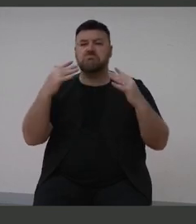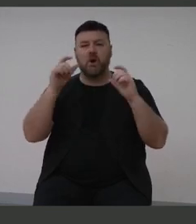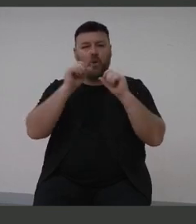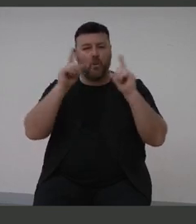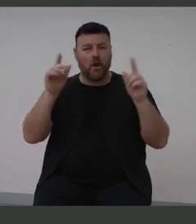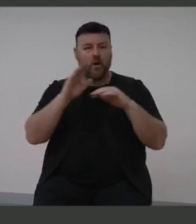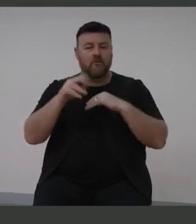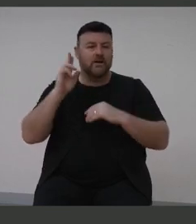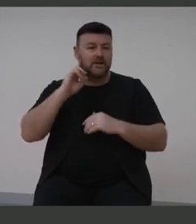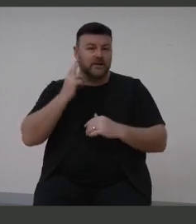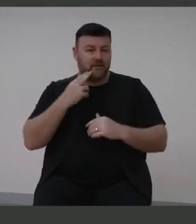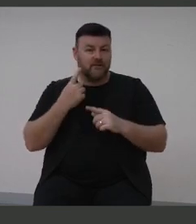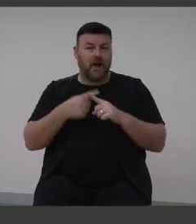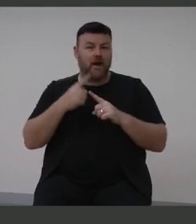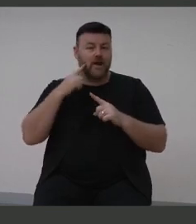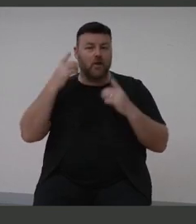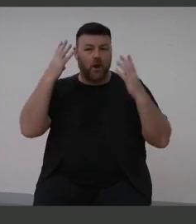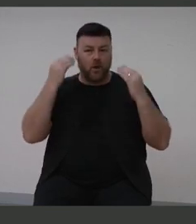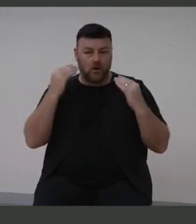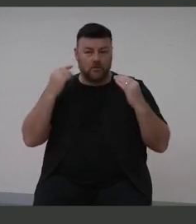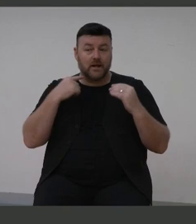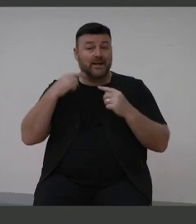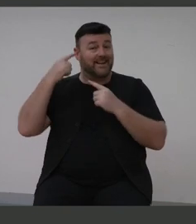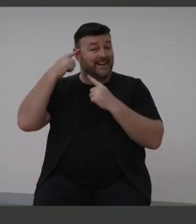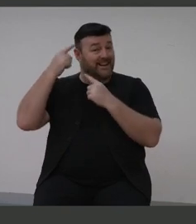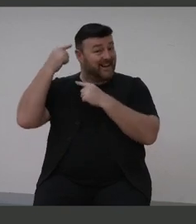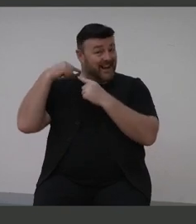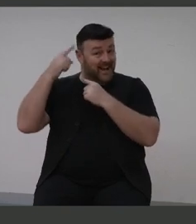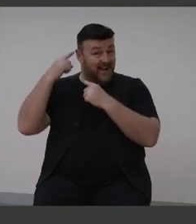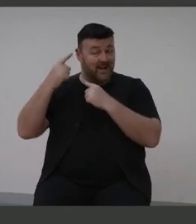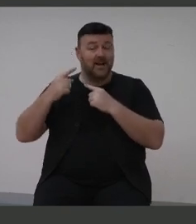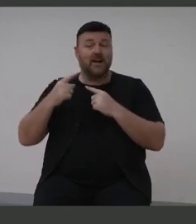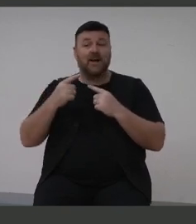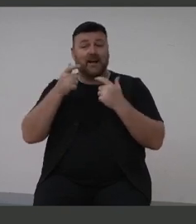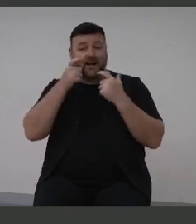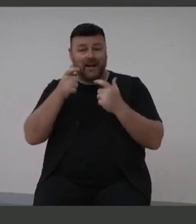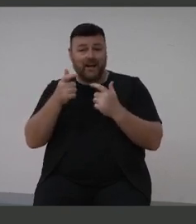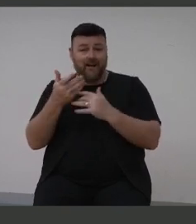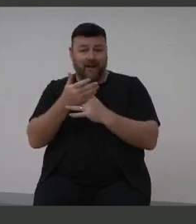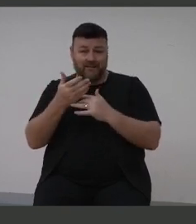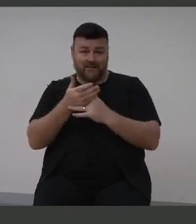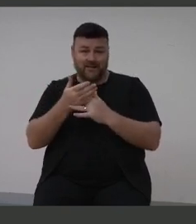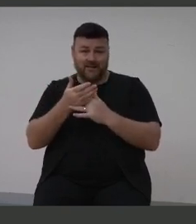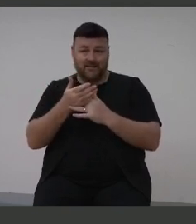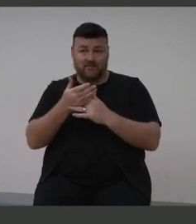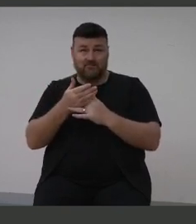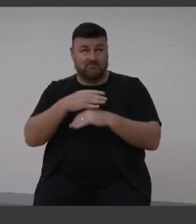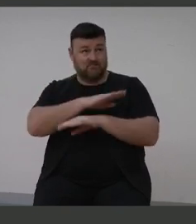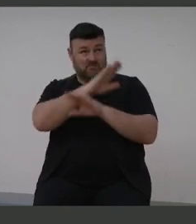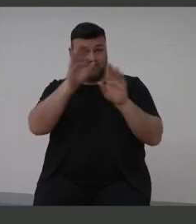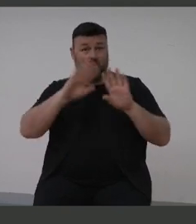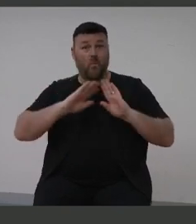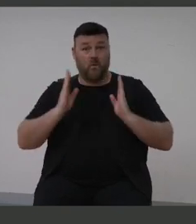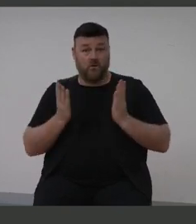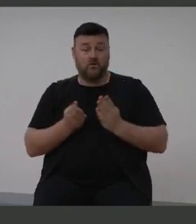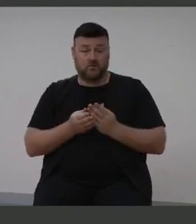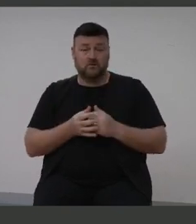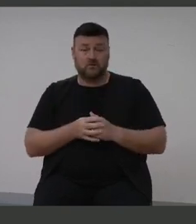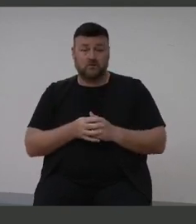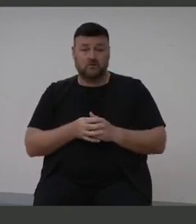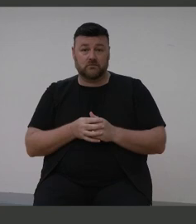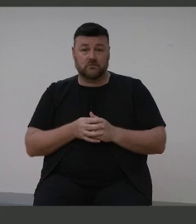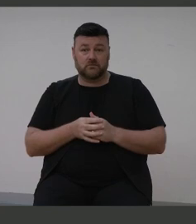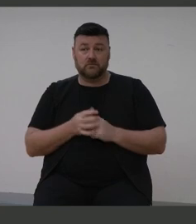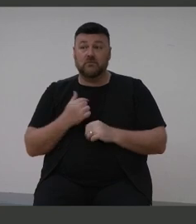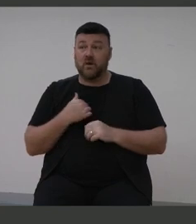promote ear and hearing care access across the world. And it is fitting that this year's